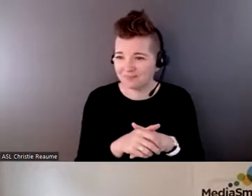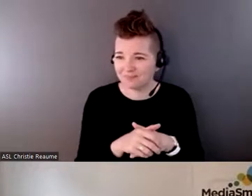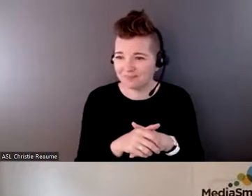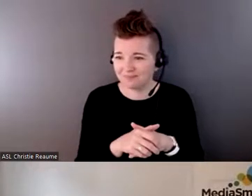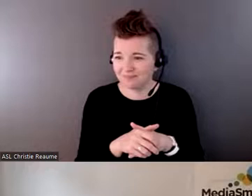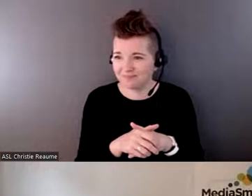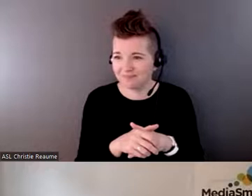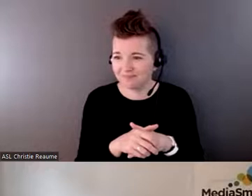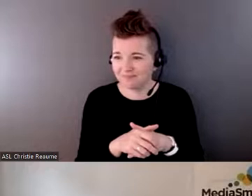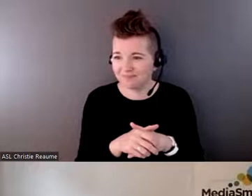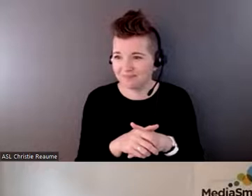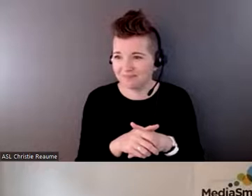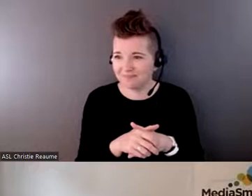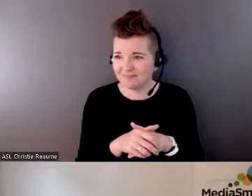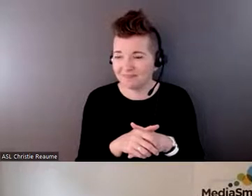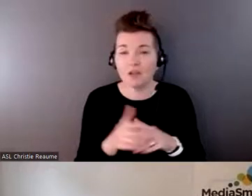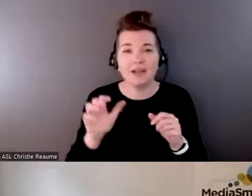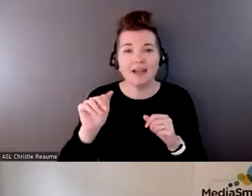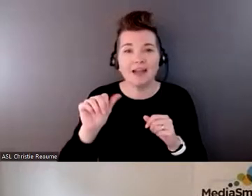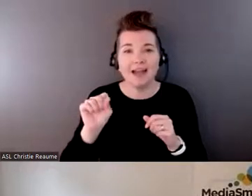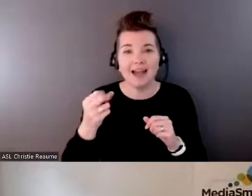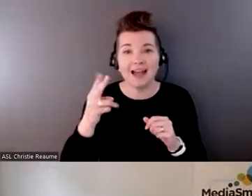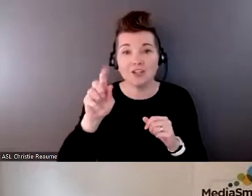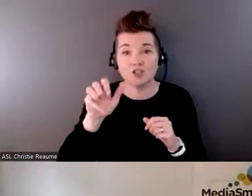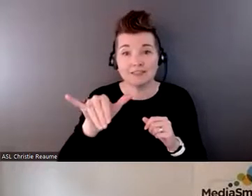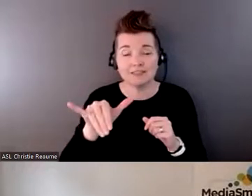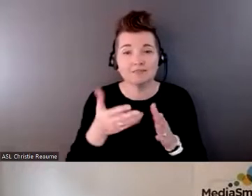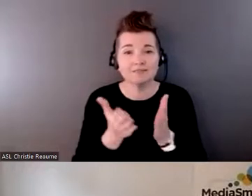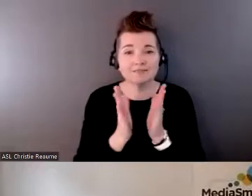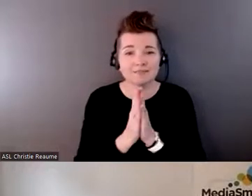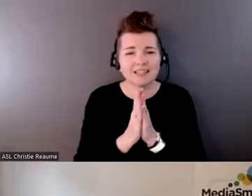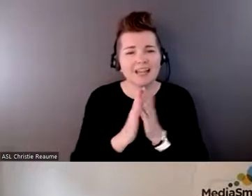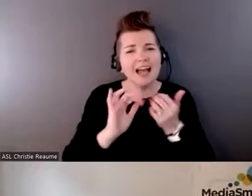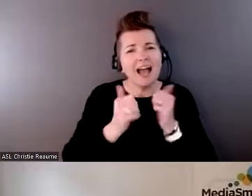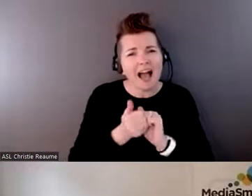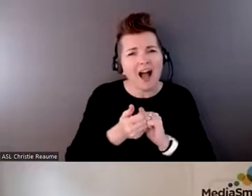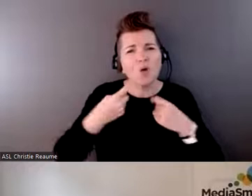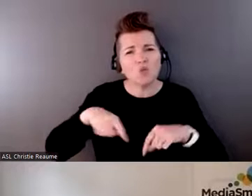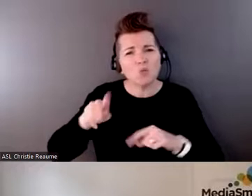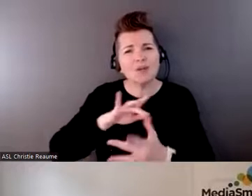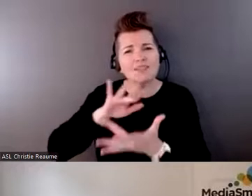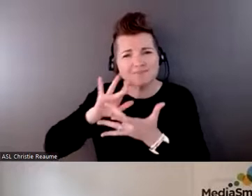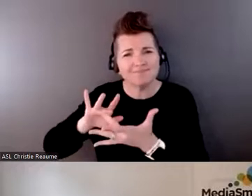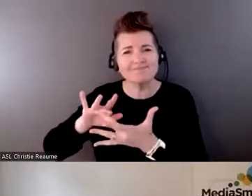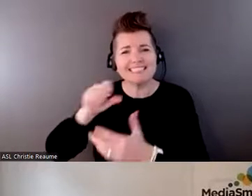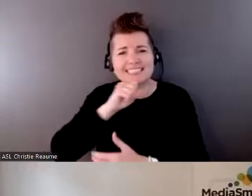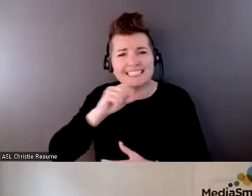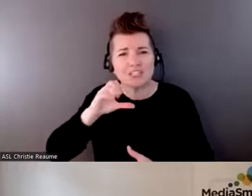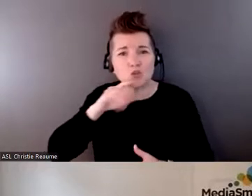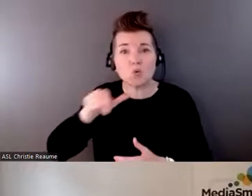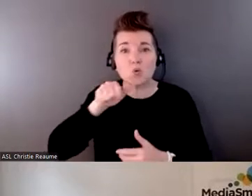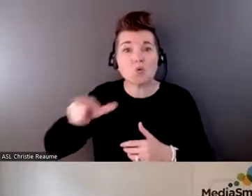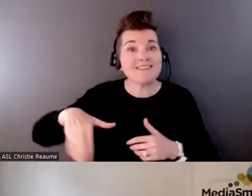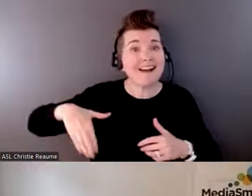well, I guess we're back with the question from Ashley asking, how are we reaching seniors who do not currently have digital access?